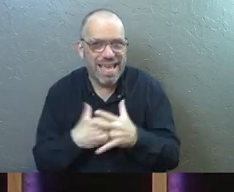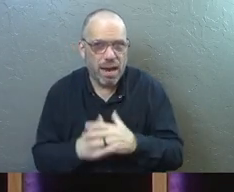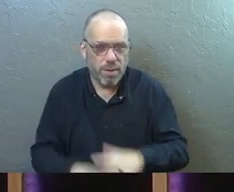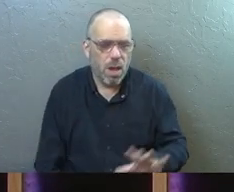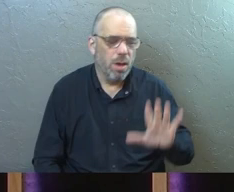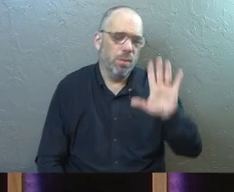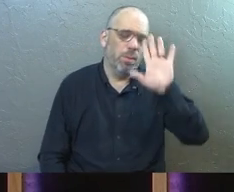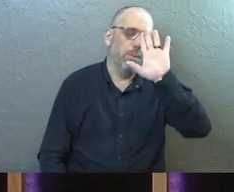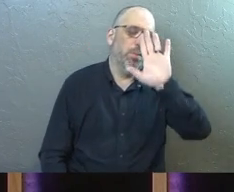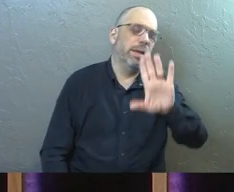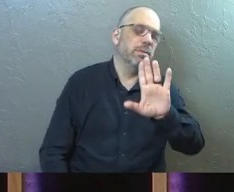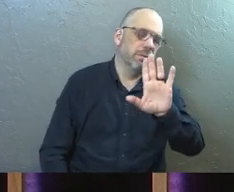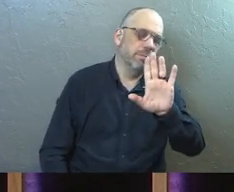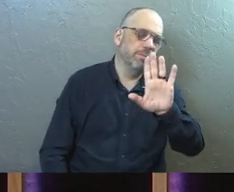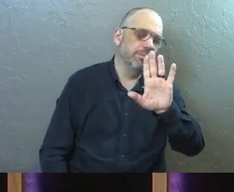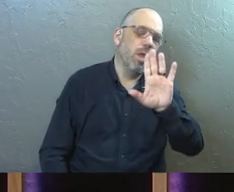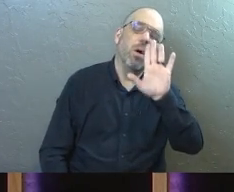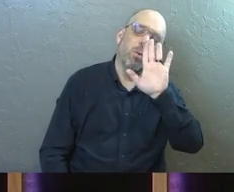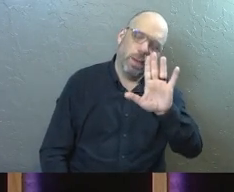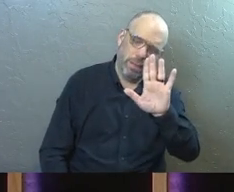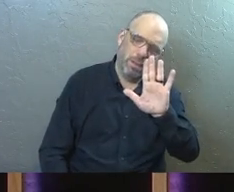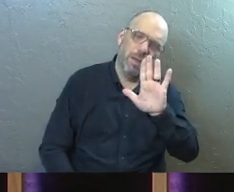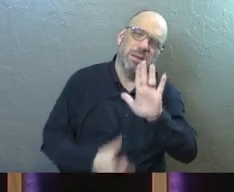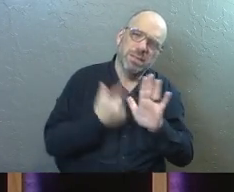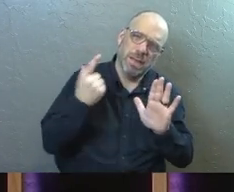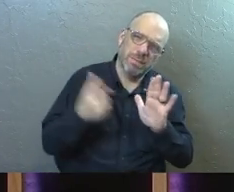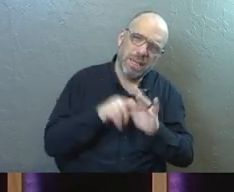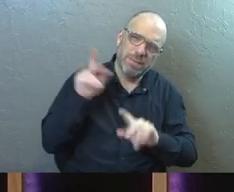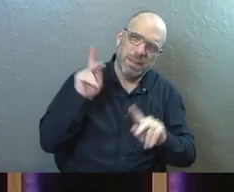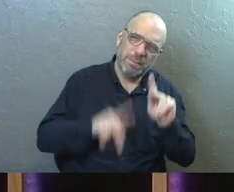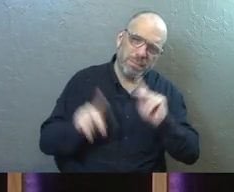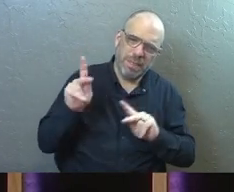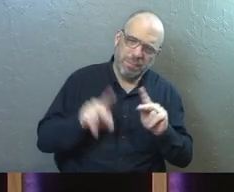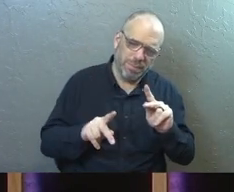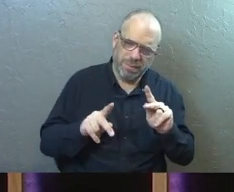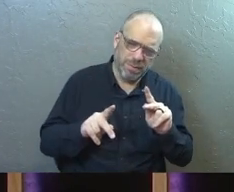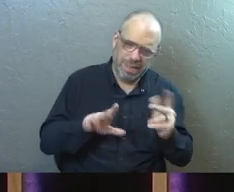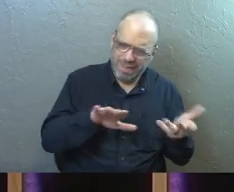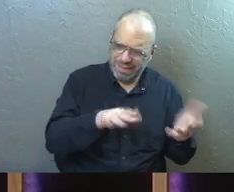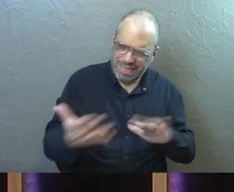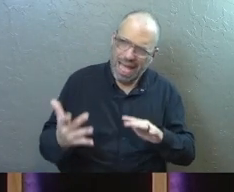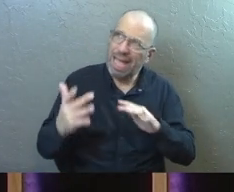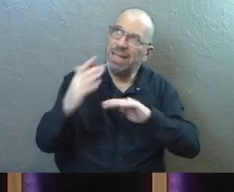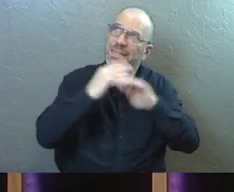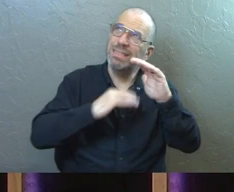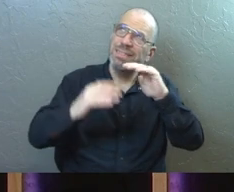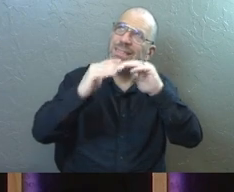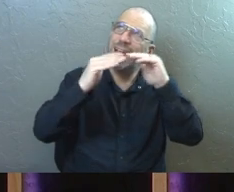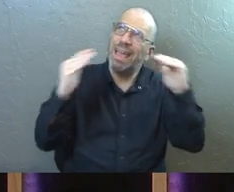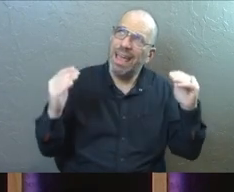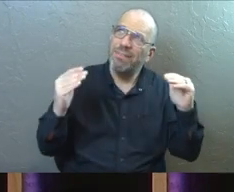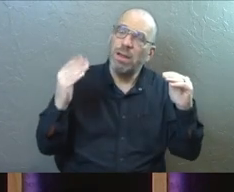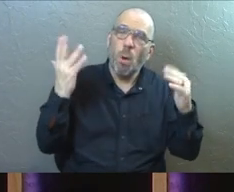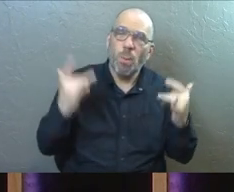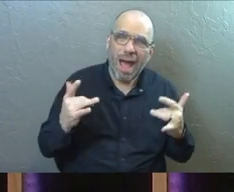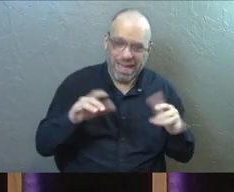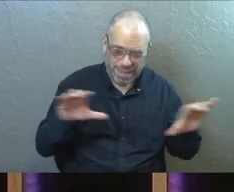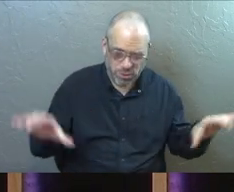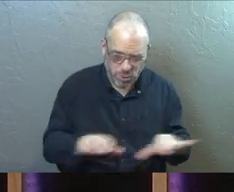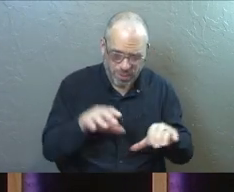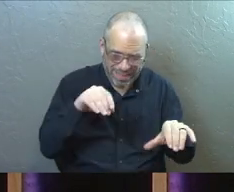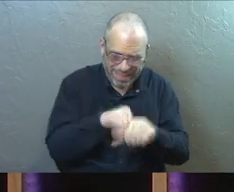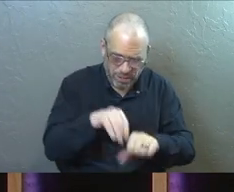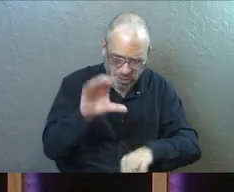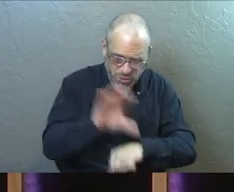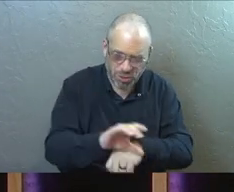Wait a second. You're saying that sometimes people have just gone home to heaven because of what they were doing